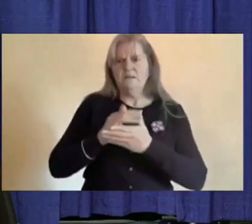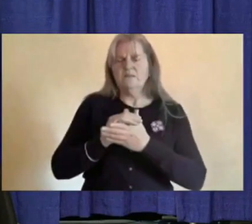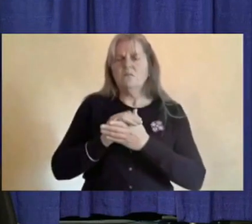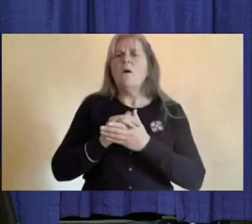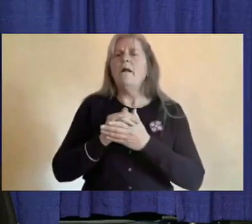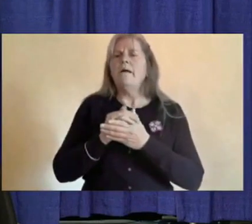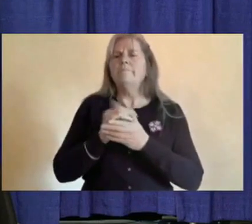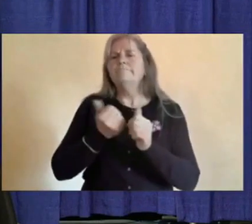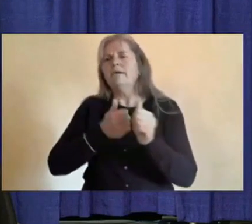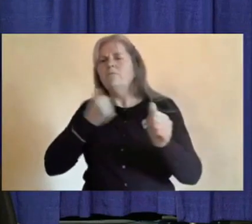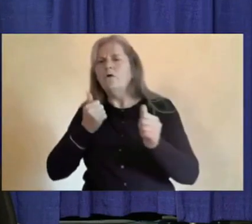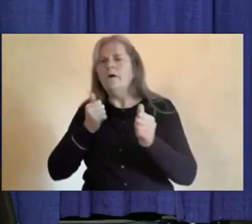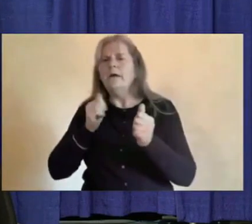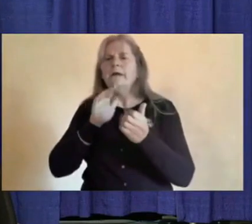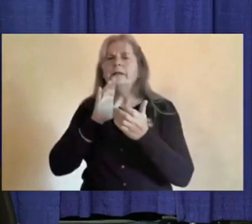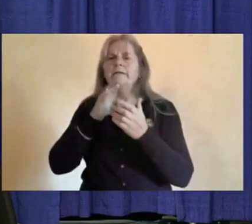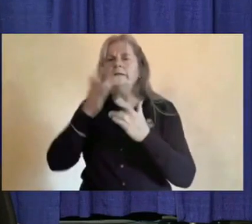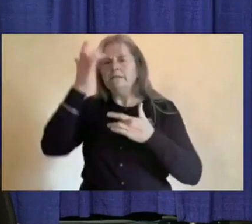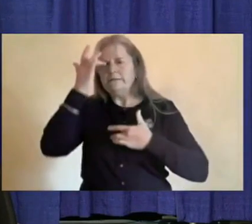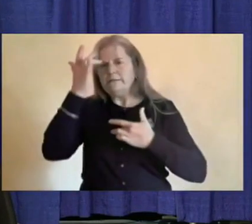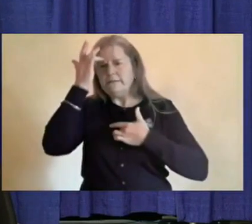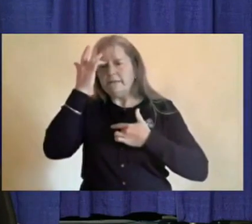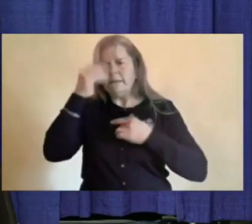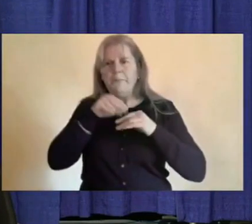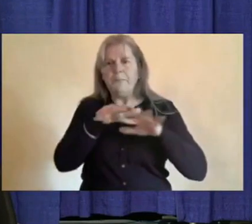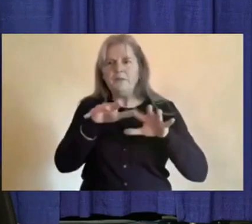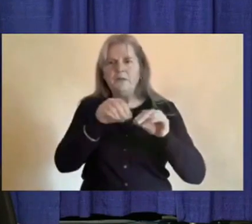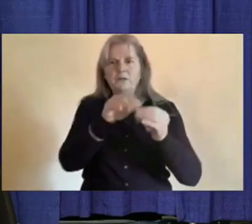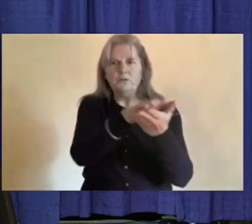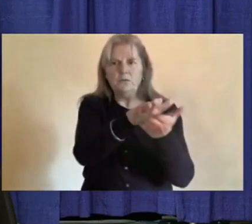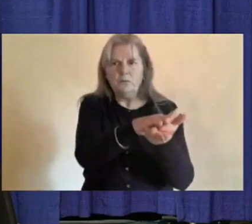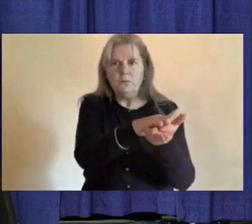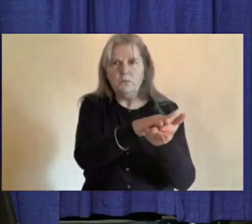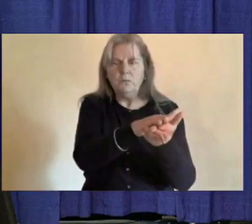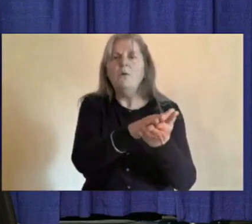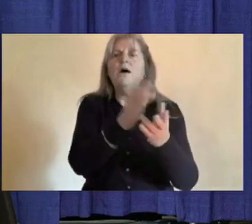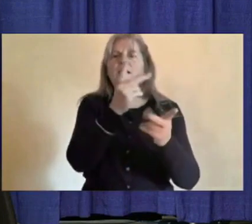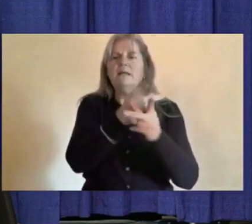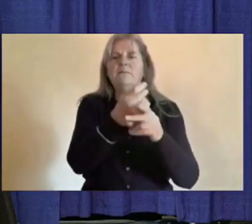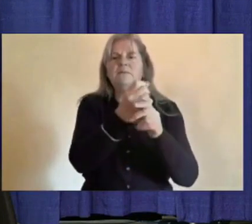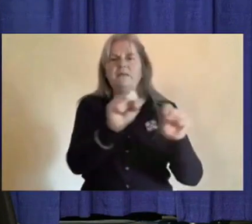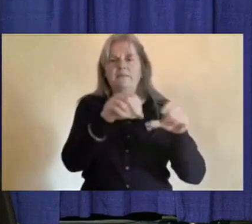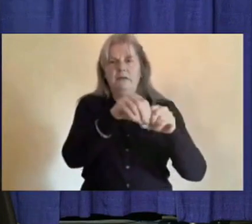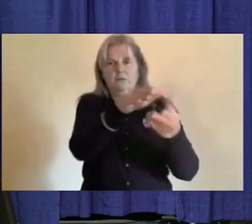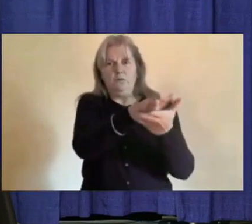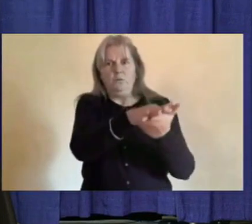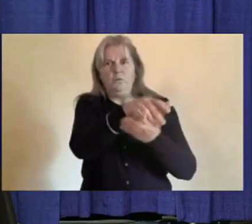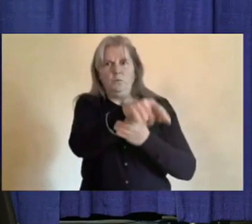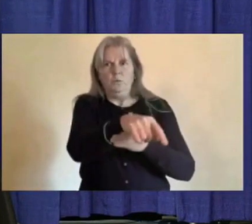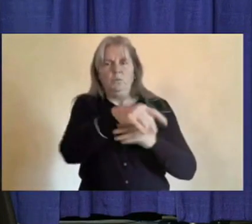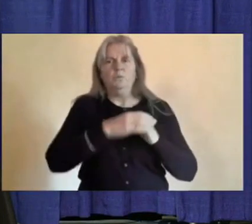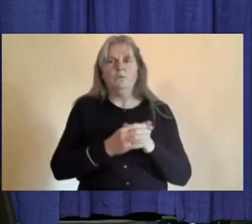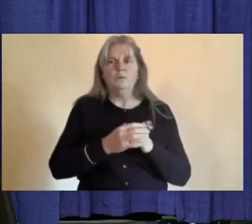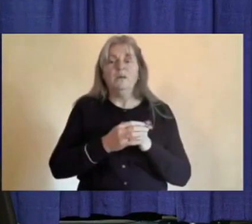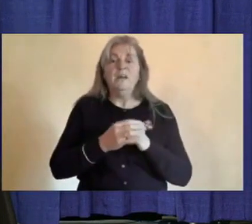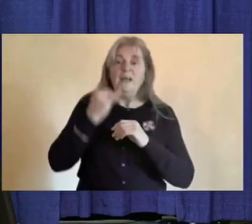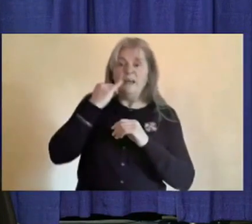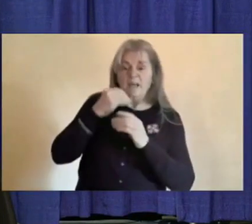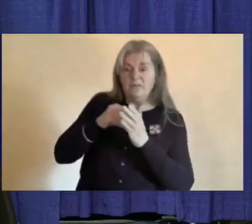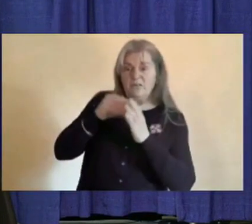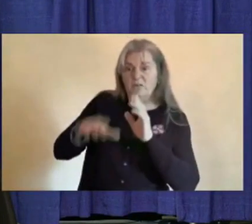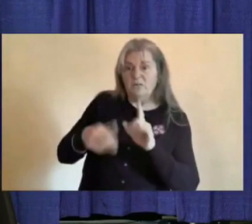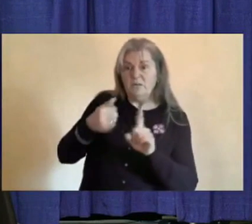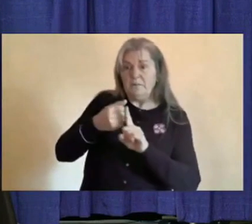children in schools as much as we can in the current context and even in those kids with a runny nose practicing safe